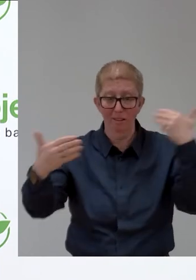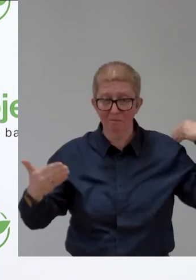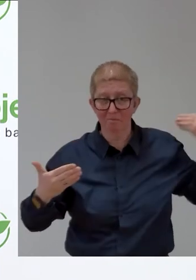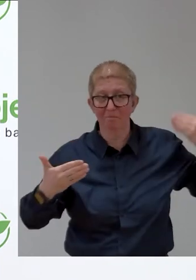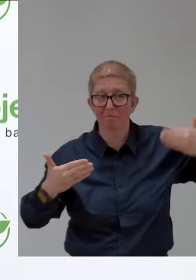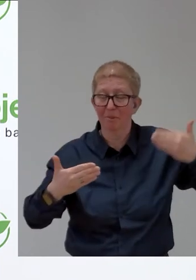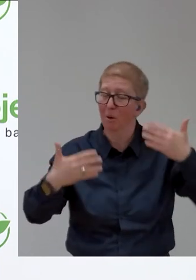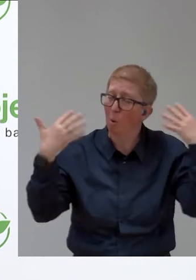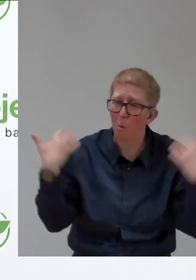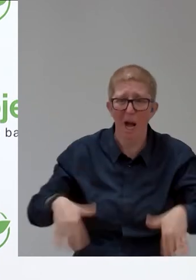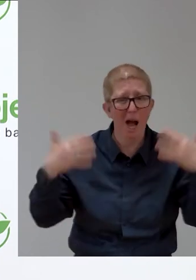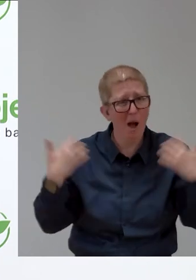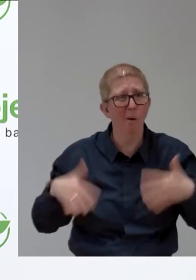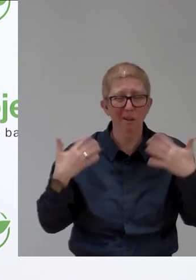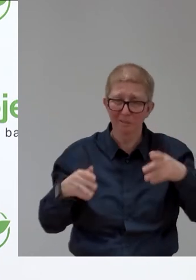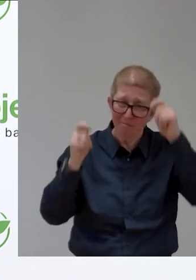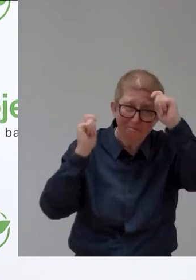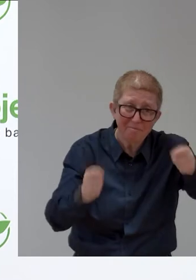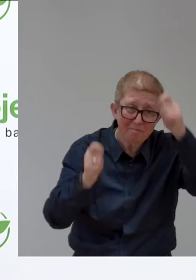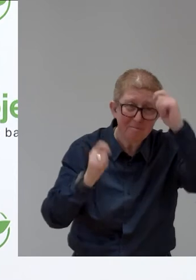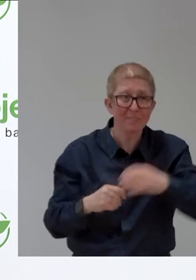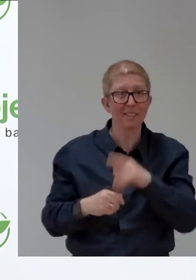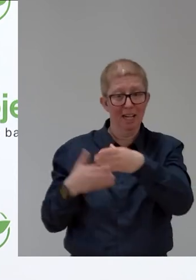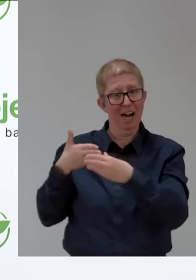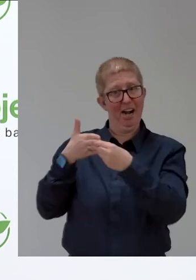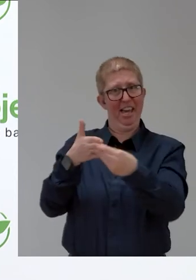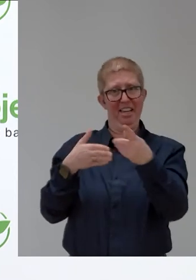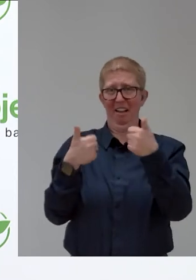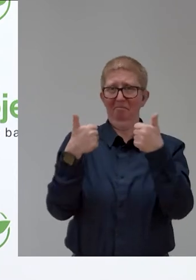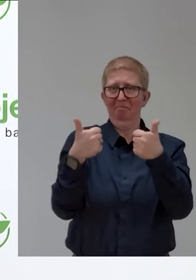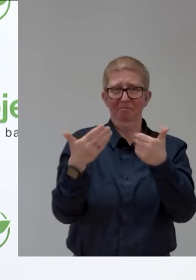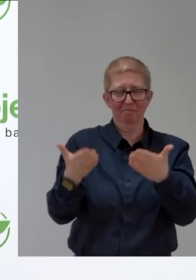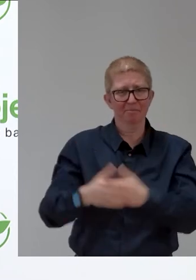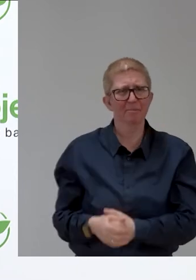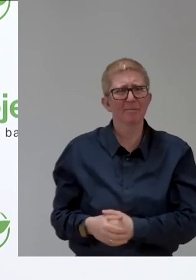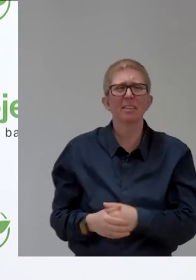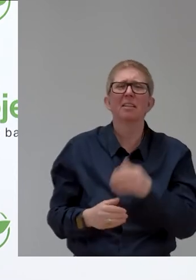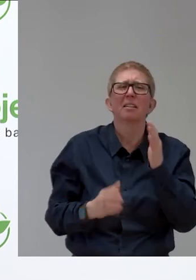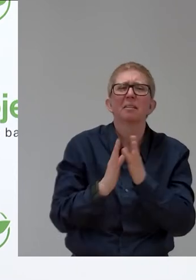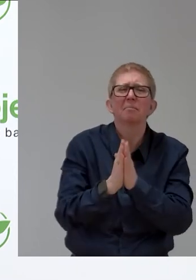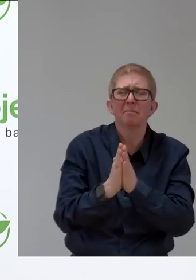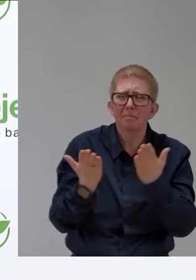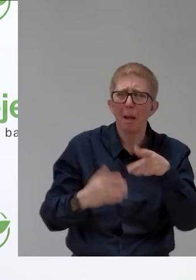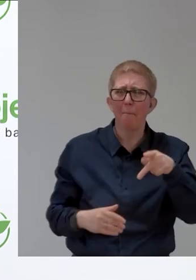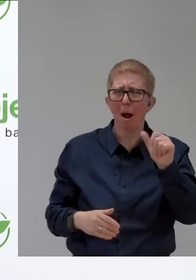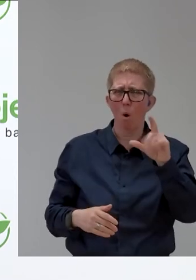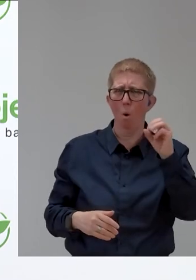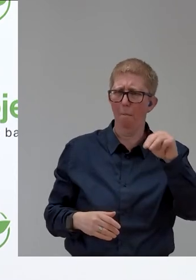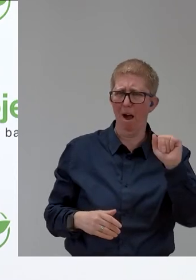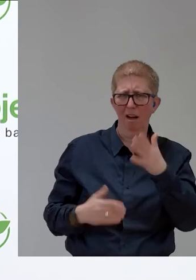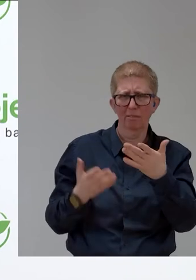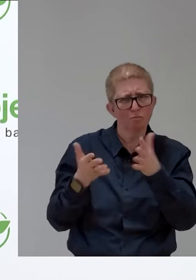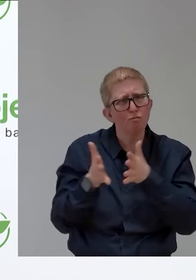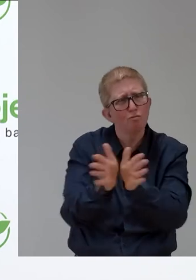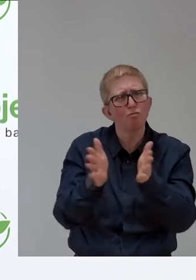you're definitely among the leaders in that field. Paloma, could you give us a little background what this 3D PIN program